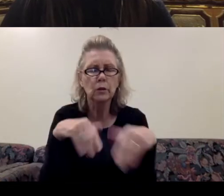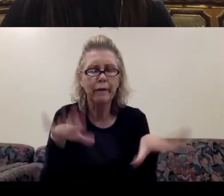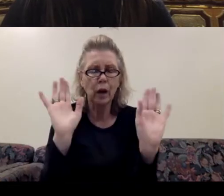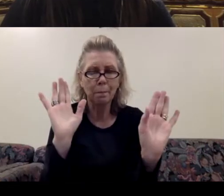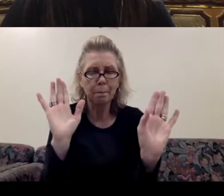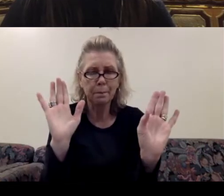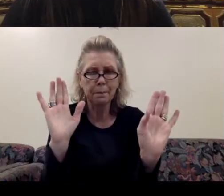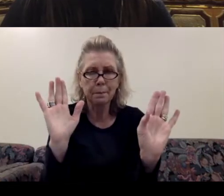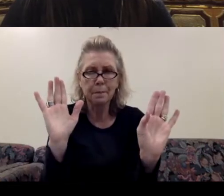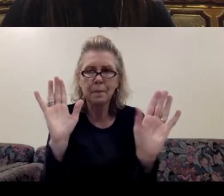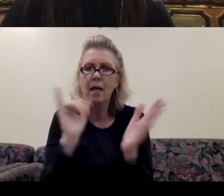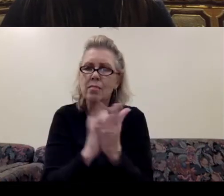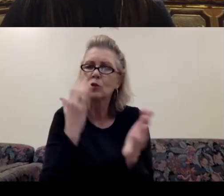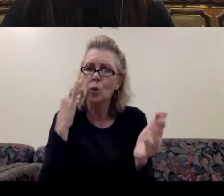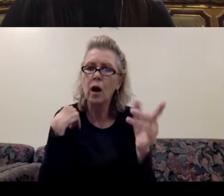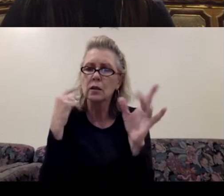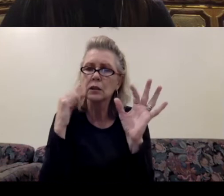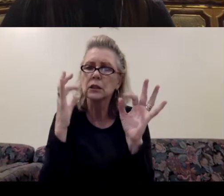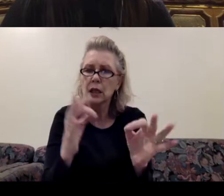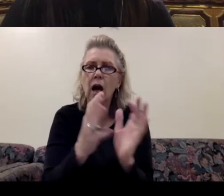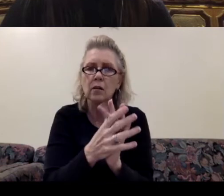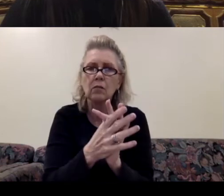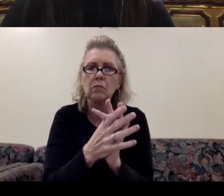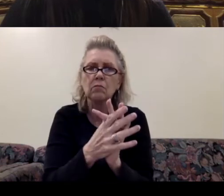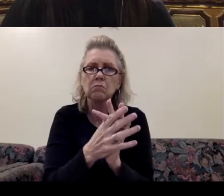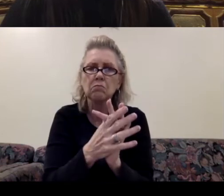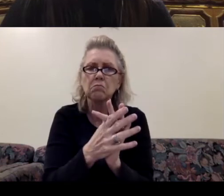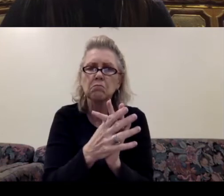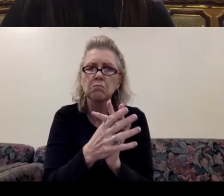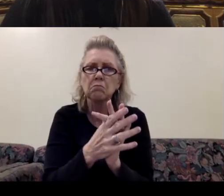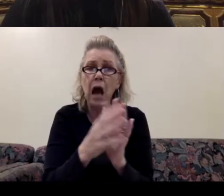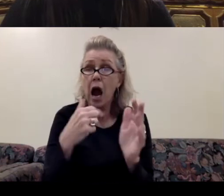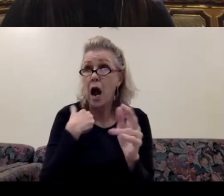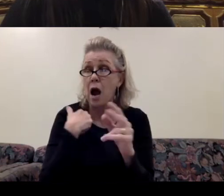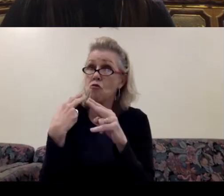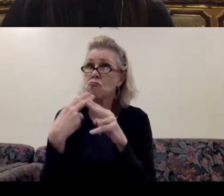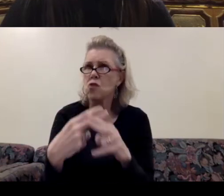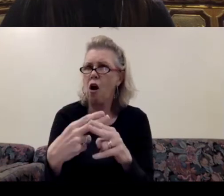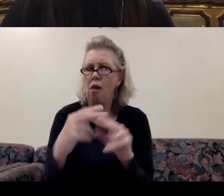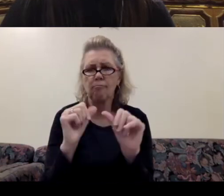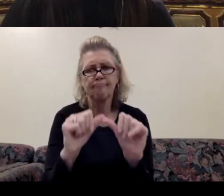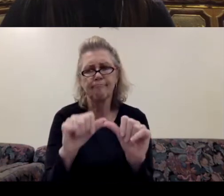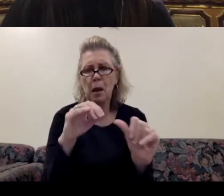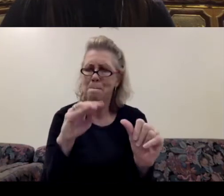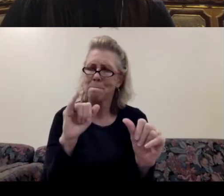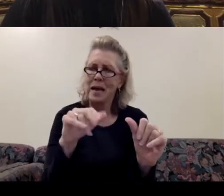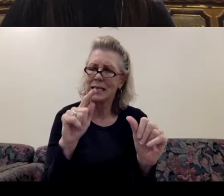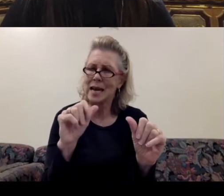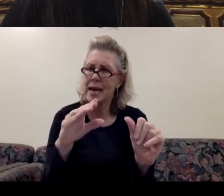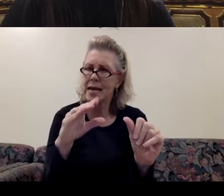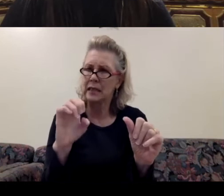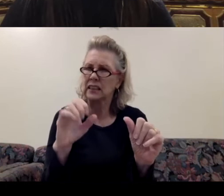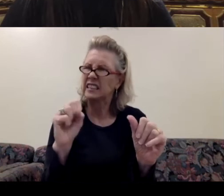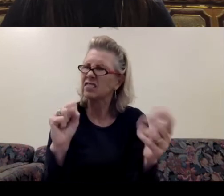And that's why I decided I call maintenance art. So for me, the